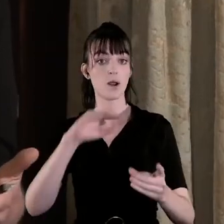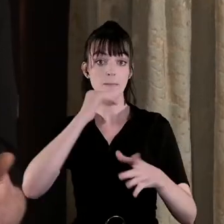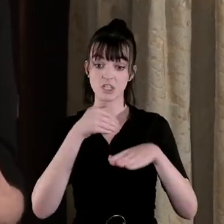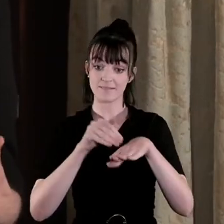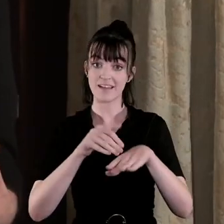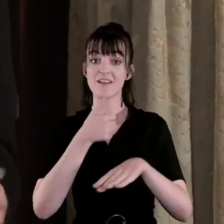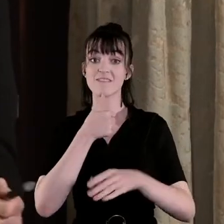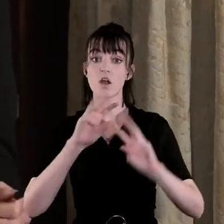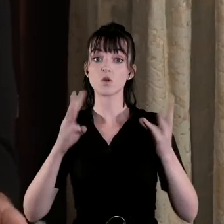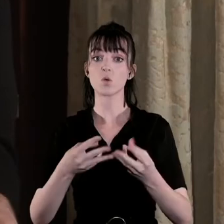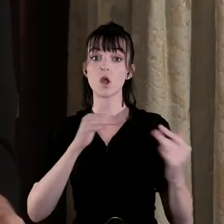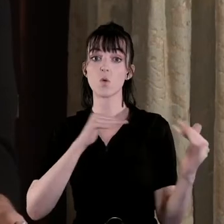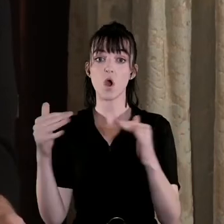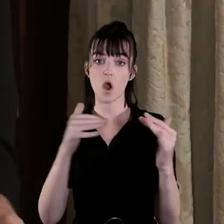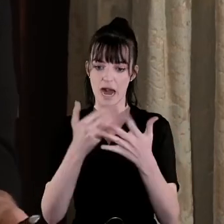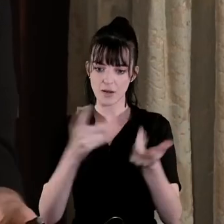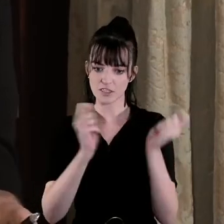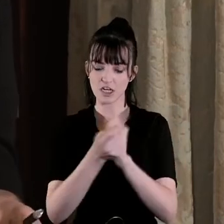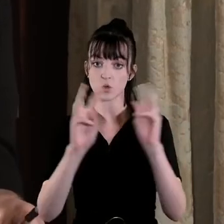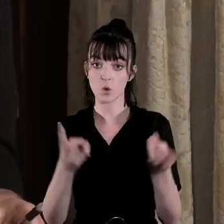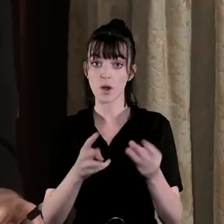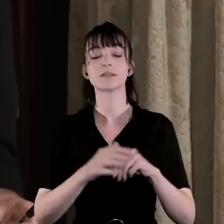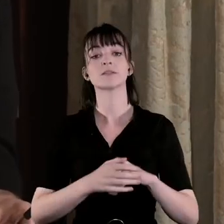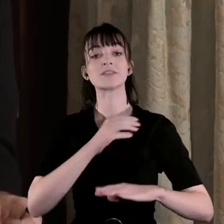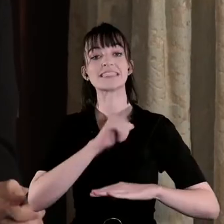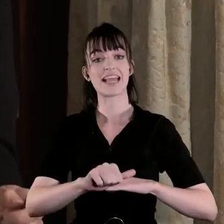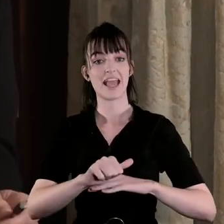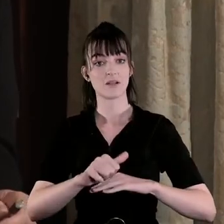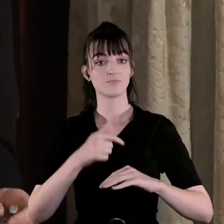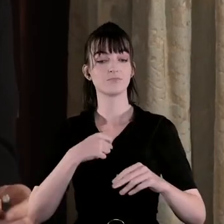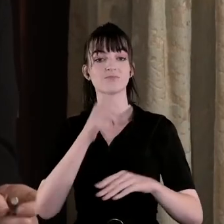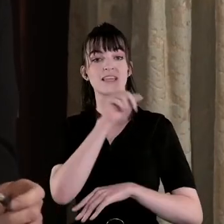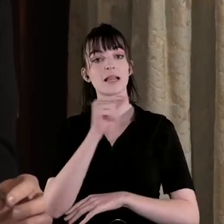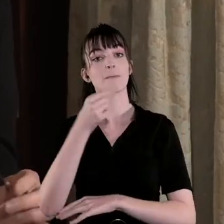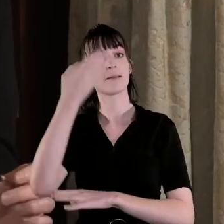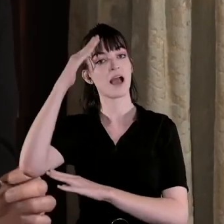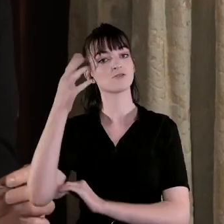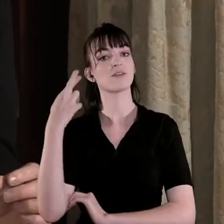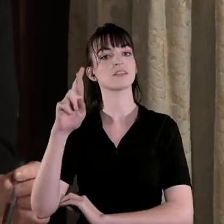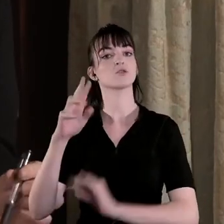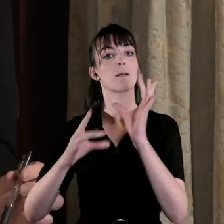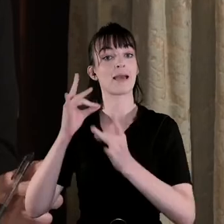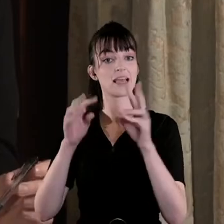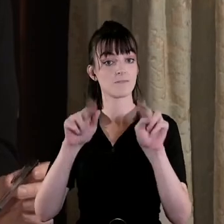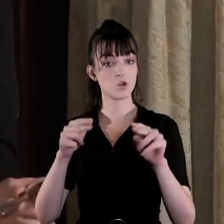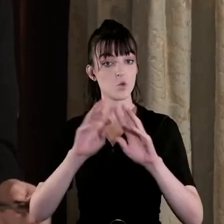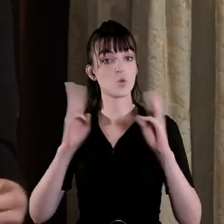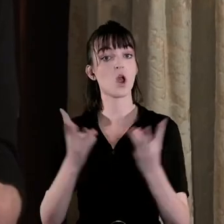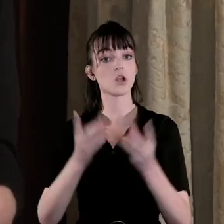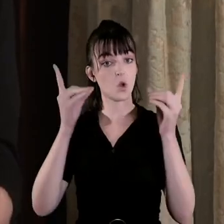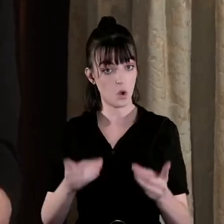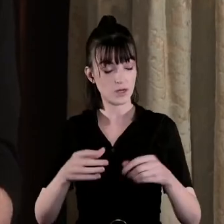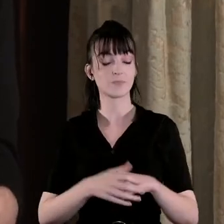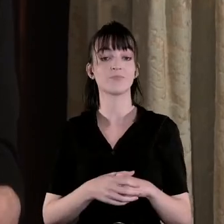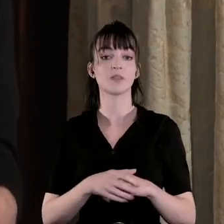the First World War and how that's transforming the world so today's session is called The Irish Revolution and the Making of a New World Order and I